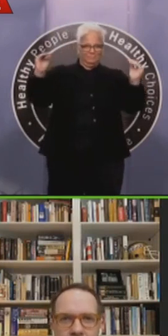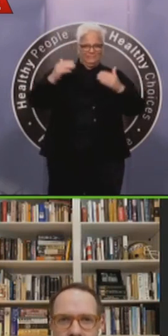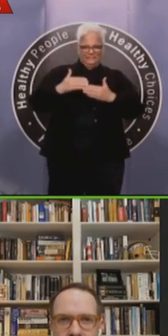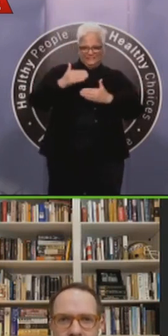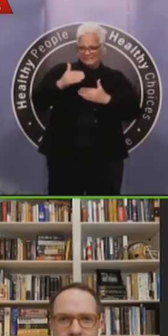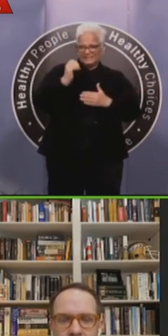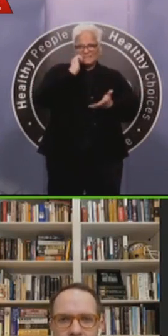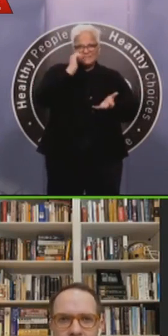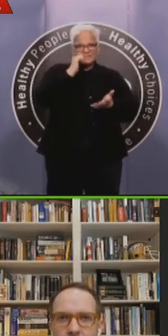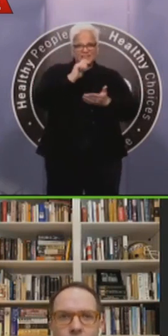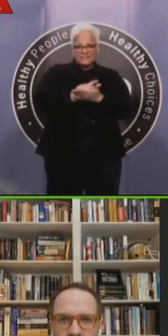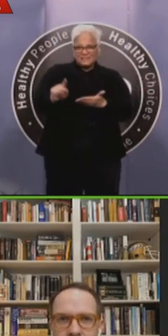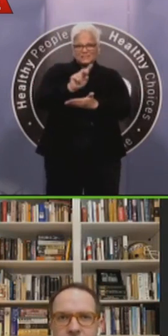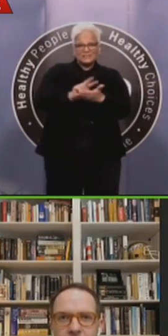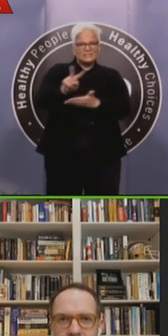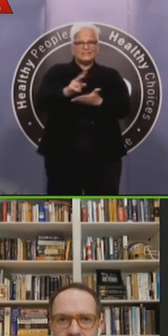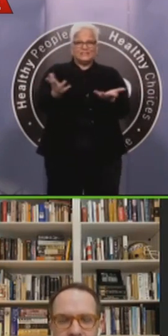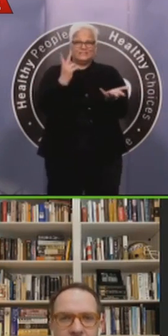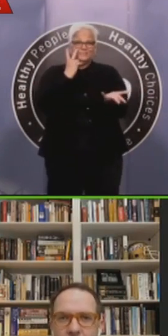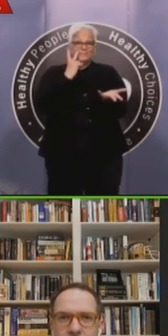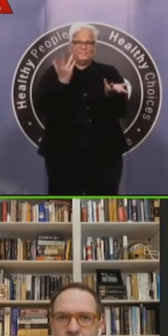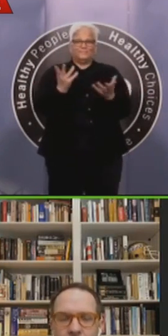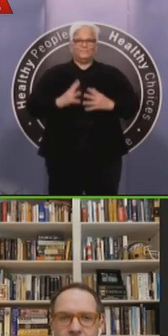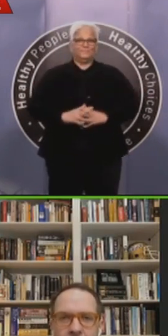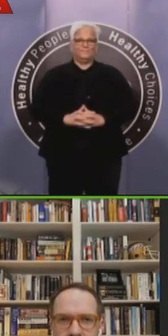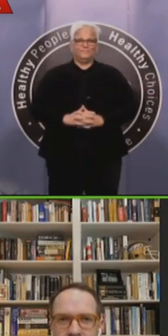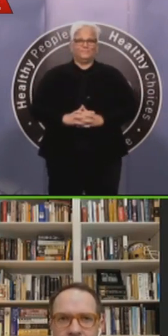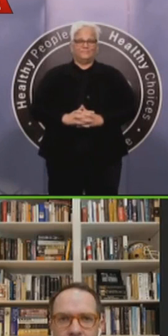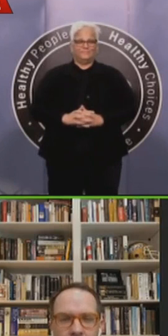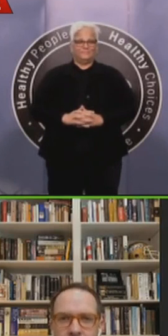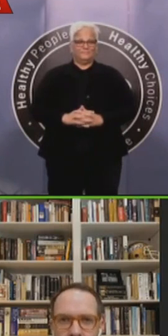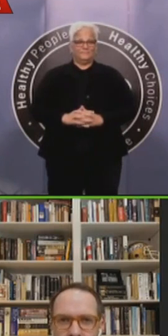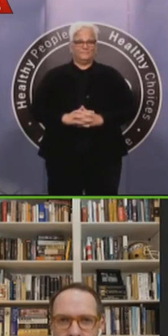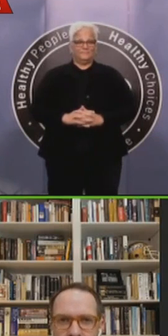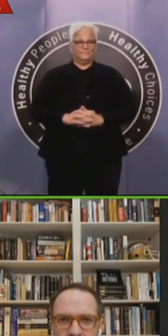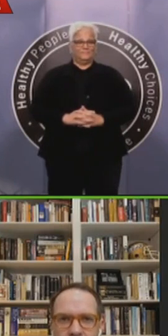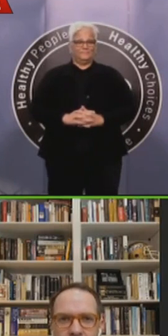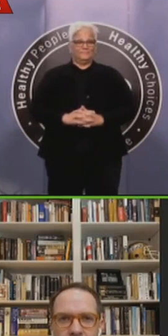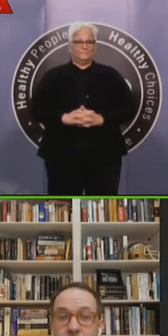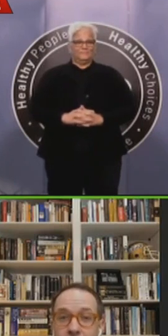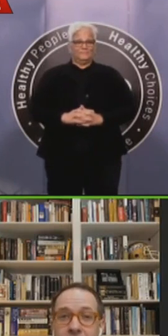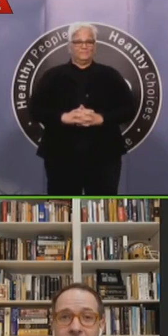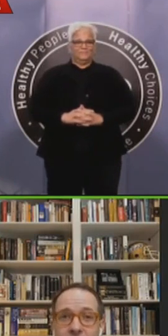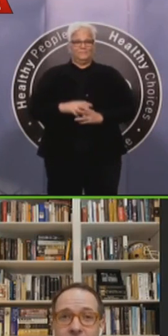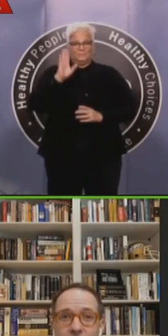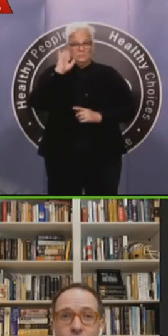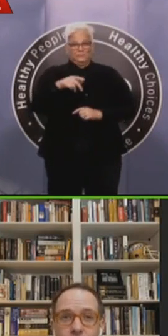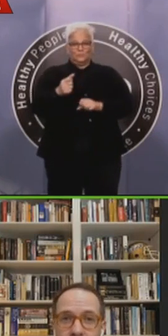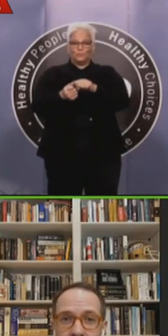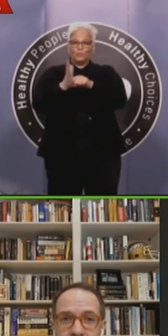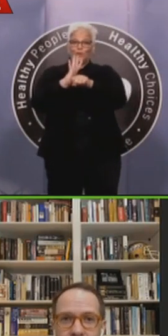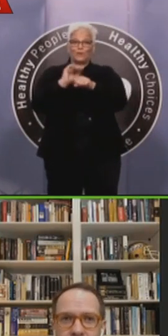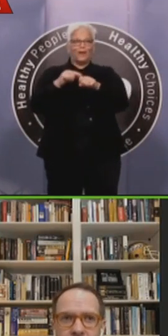in mid-May. Uh, no one in Tulsa, except those who've already had it, are immune to it. Uh, it will be here